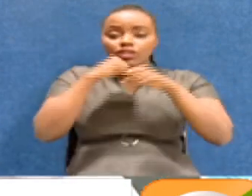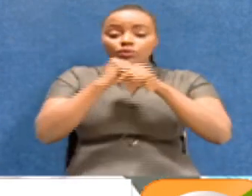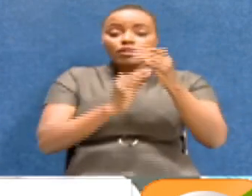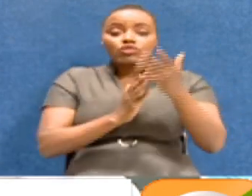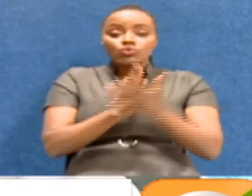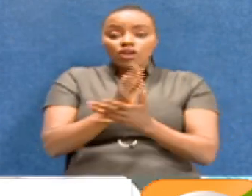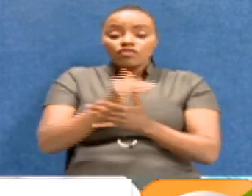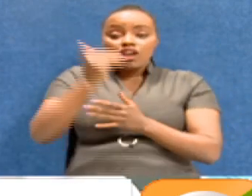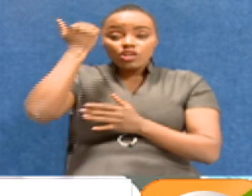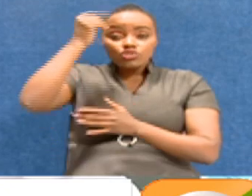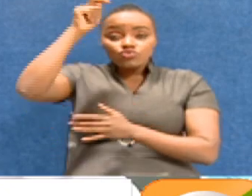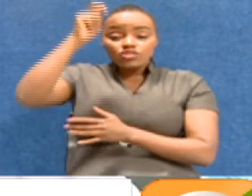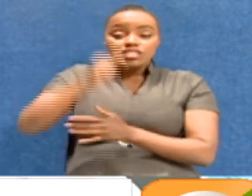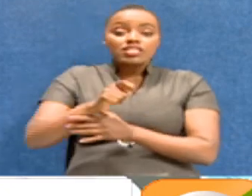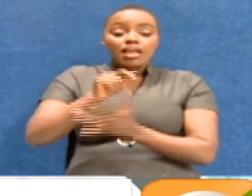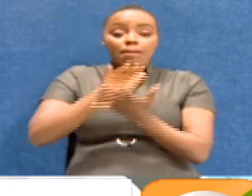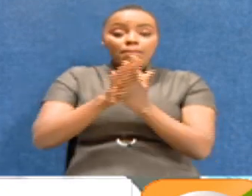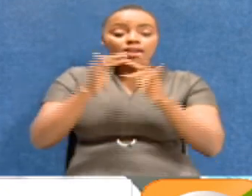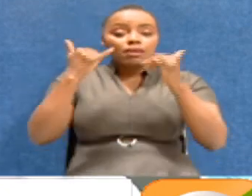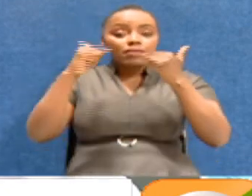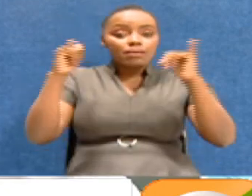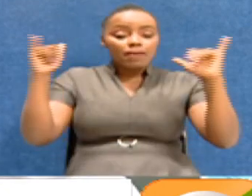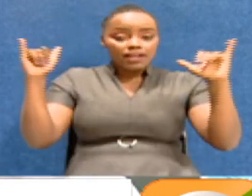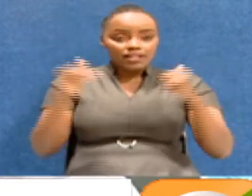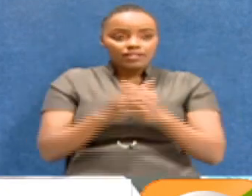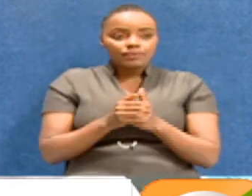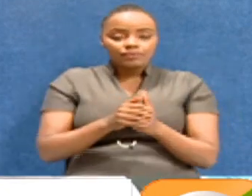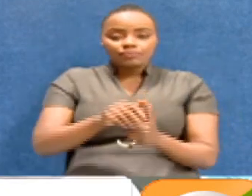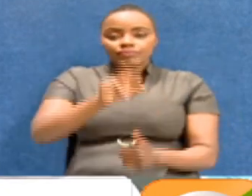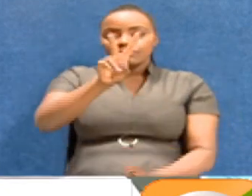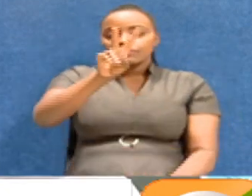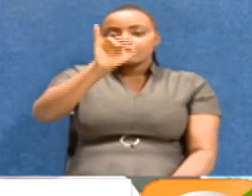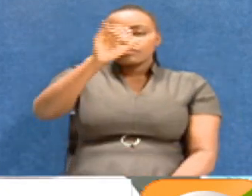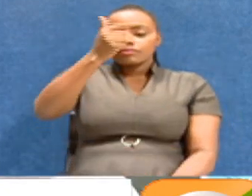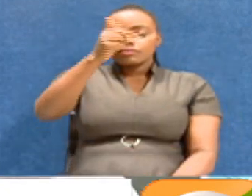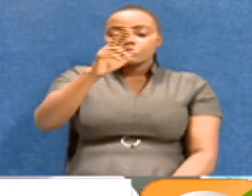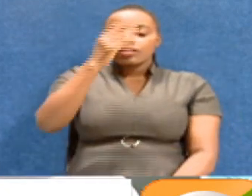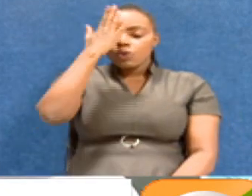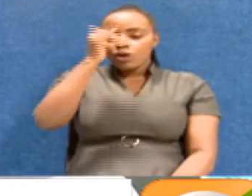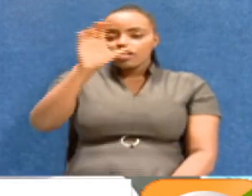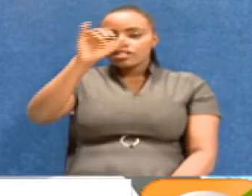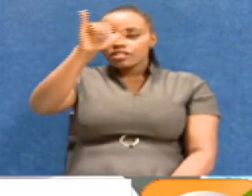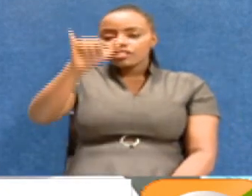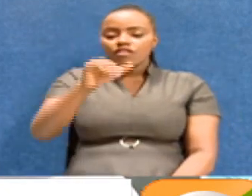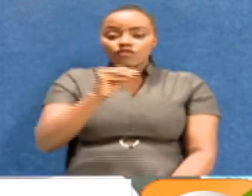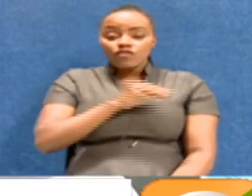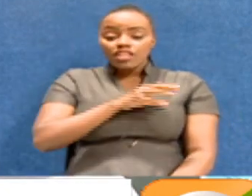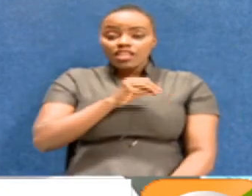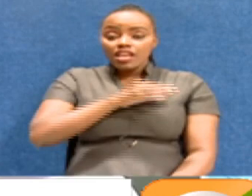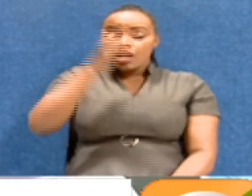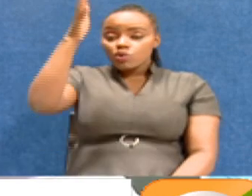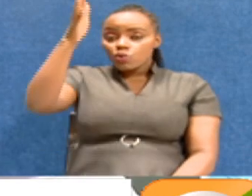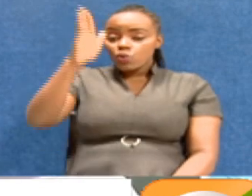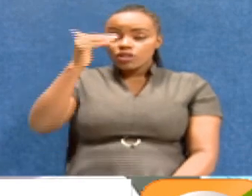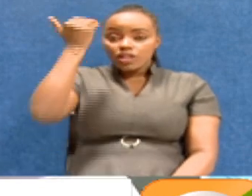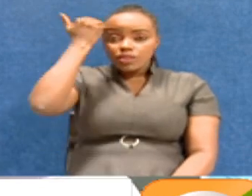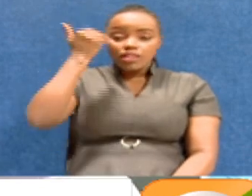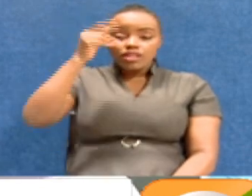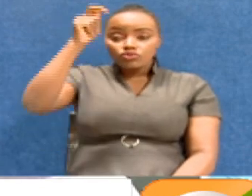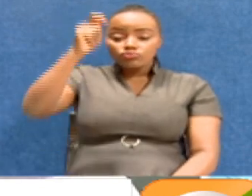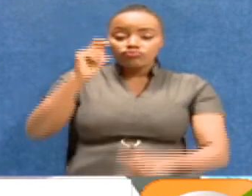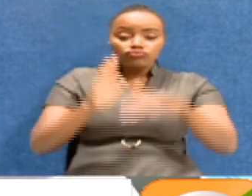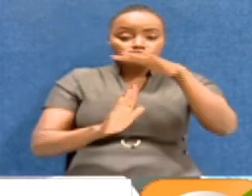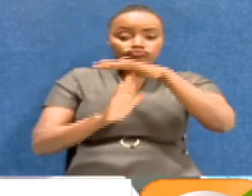ensuring judiciary was independent. Victor Rukuz says CJ Maraga was a God fearing leader in the Supreme Court who will be